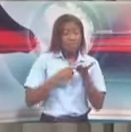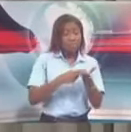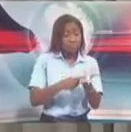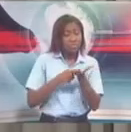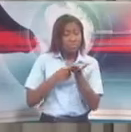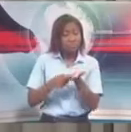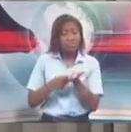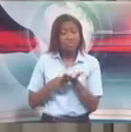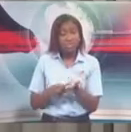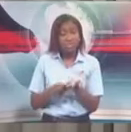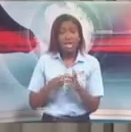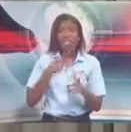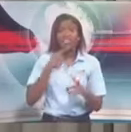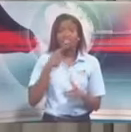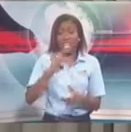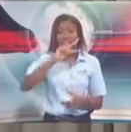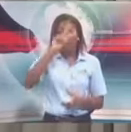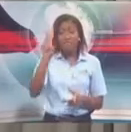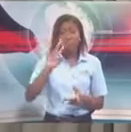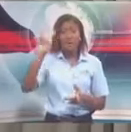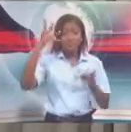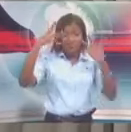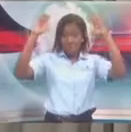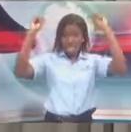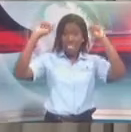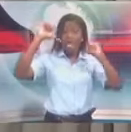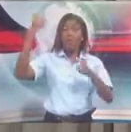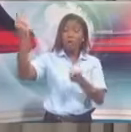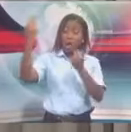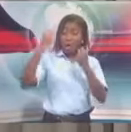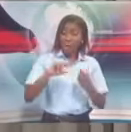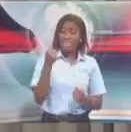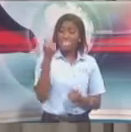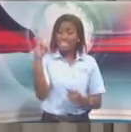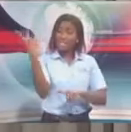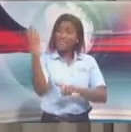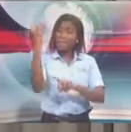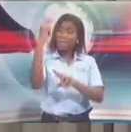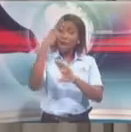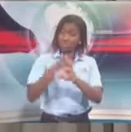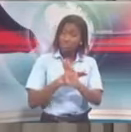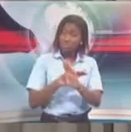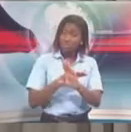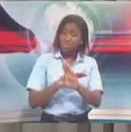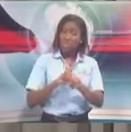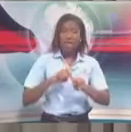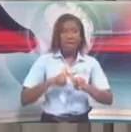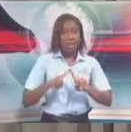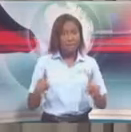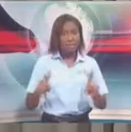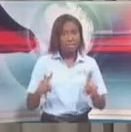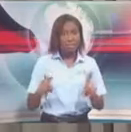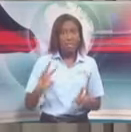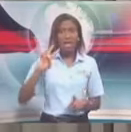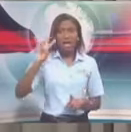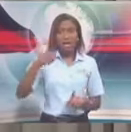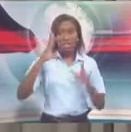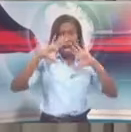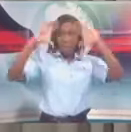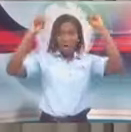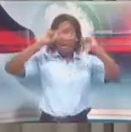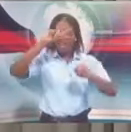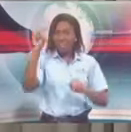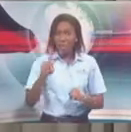16th of March. She then contacted me on that weekend to say she had developed a bit of a flu. In those circumstances,